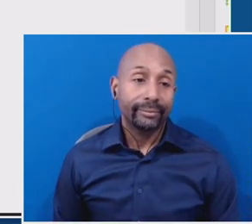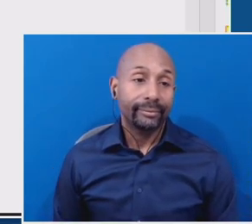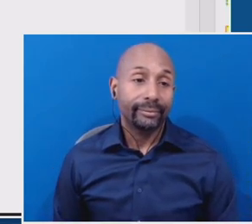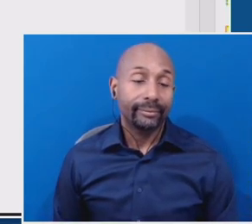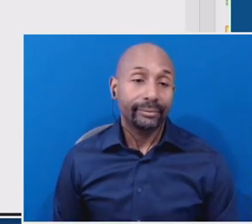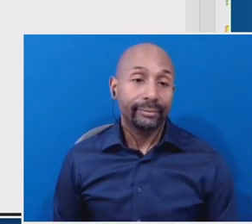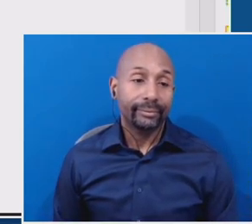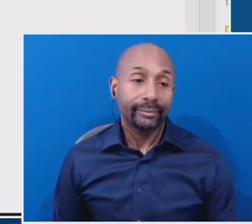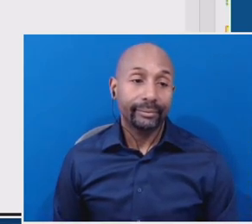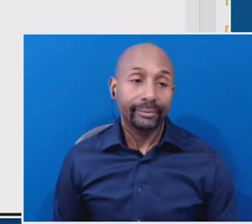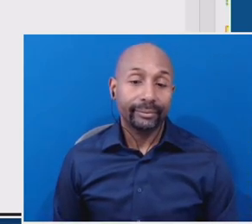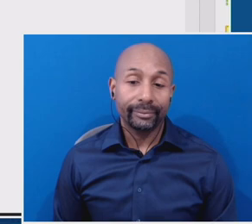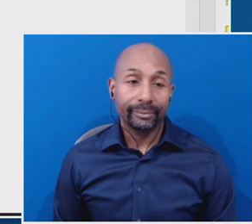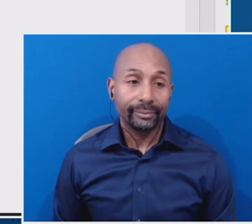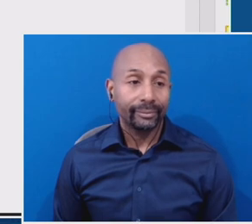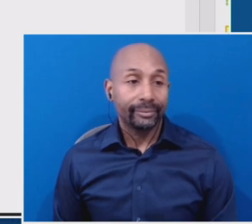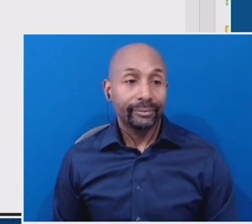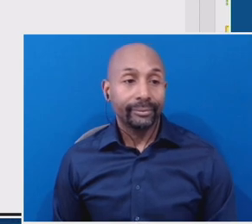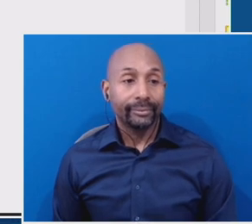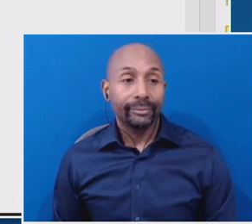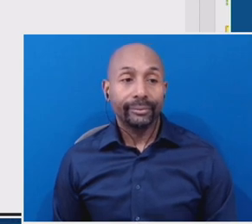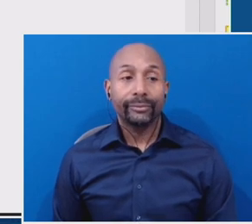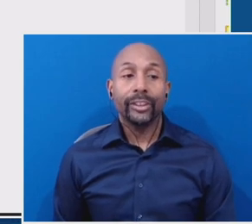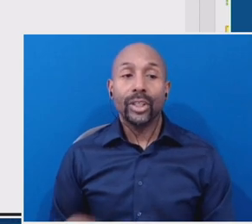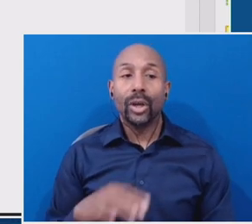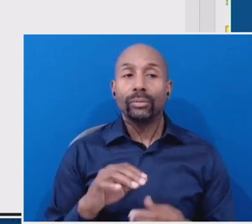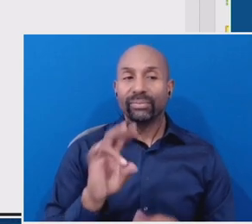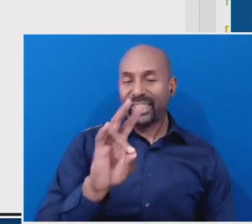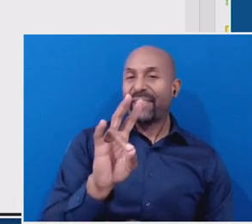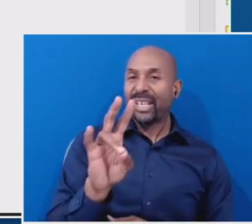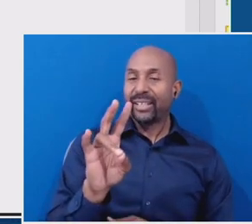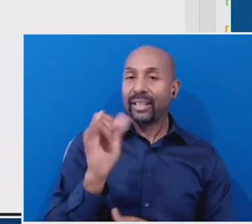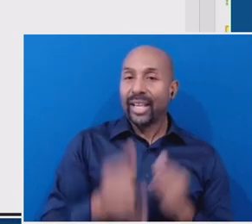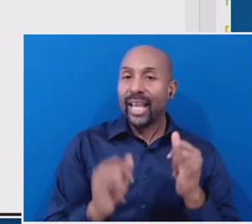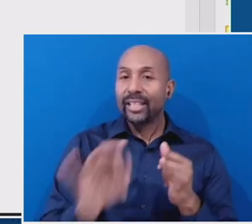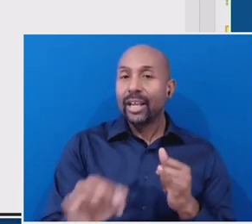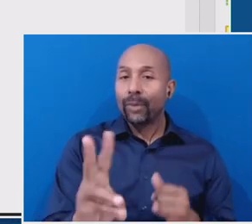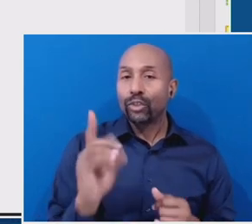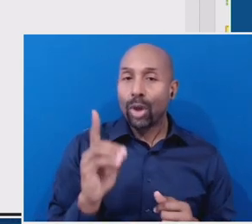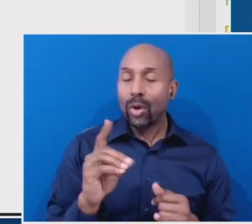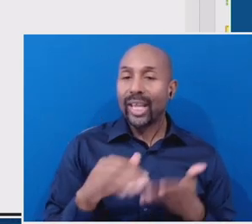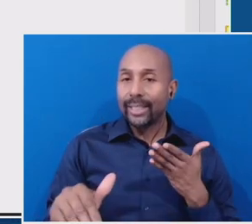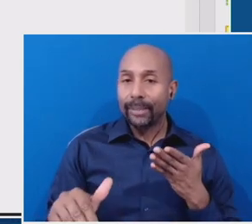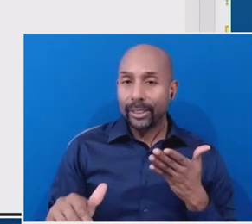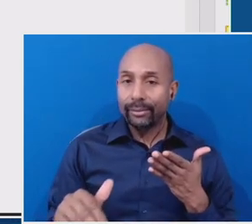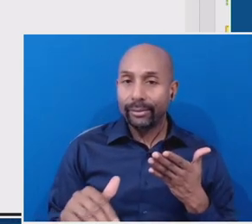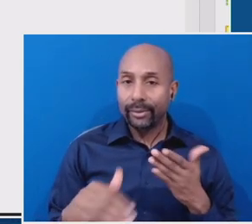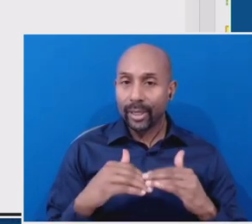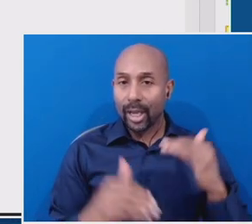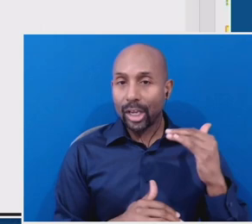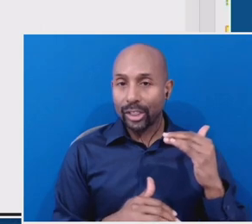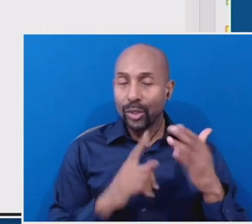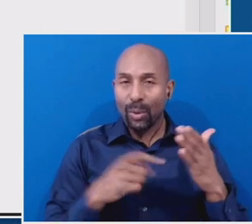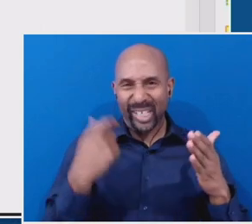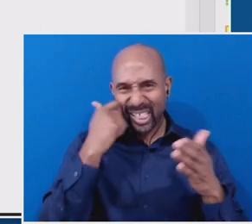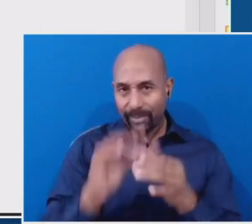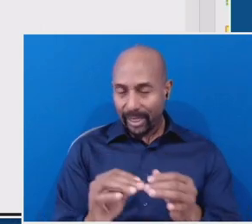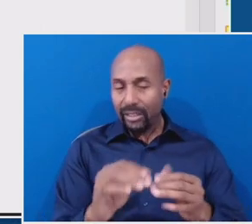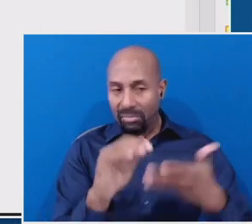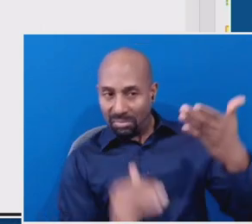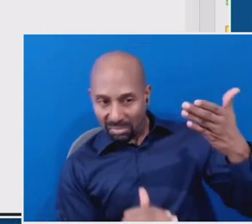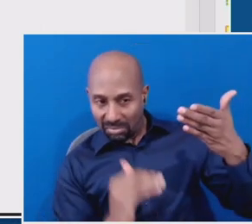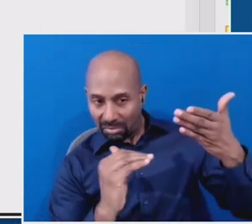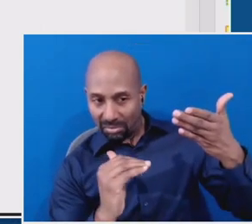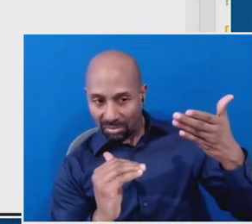Uh, so this is, uh, seven. This is the, the last of the withdrawal exemptions, it's just below, uh, the item that we just spoke about. Um, so